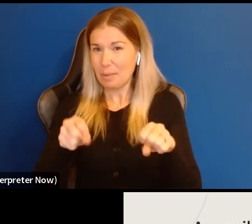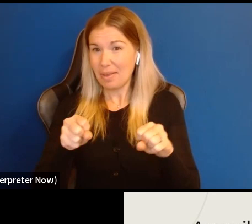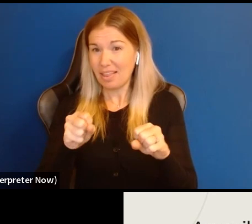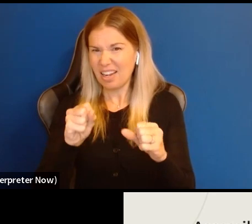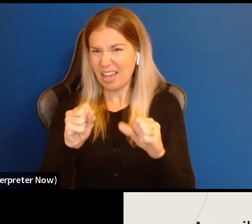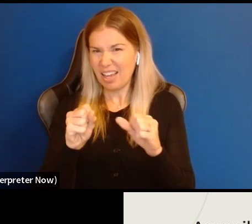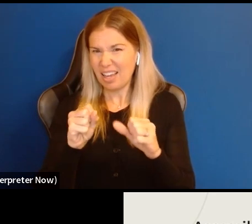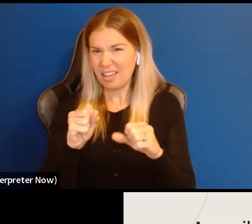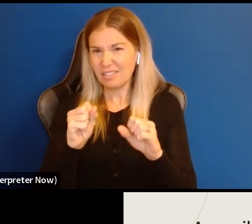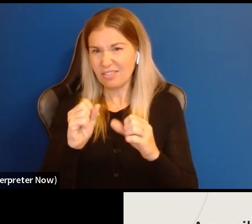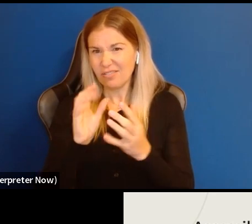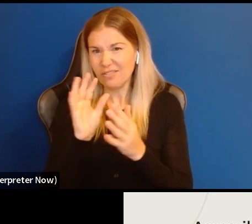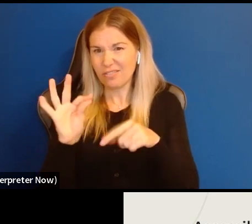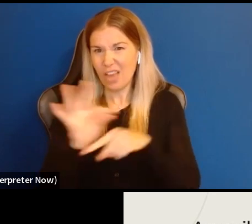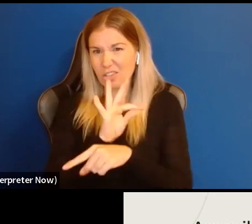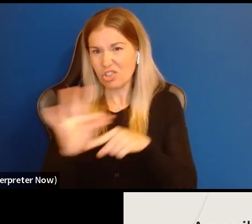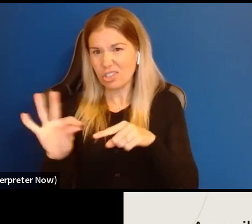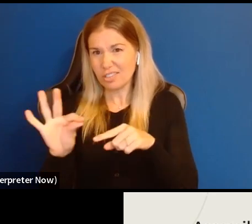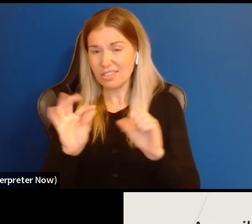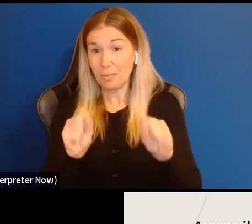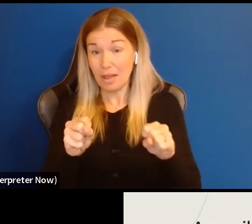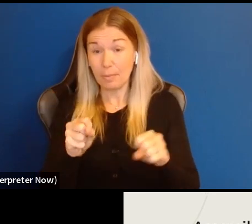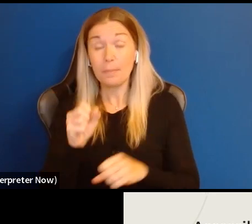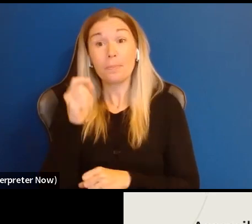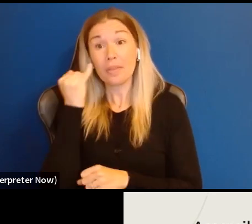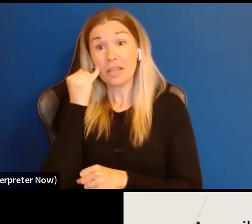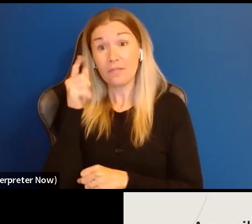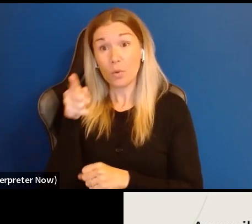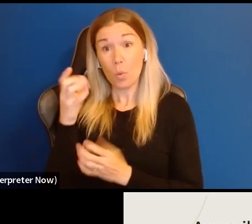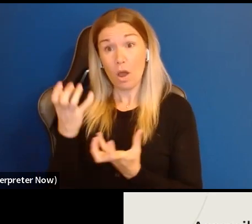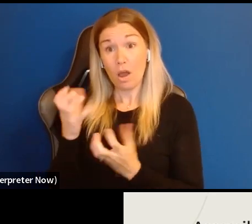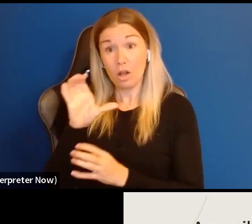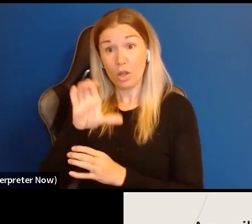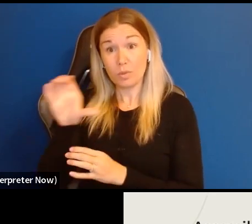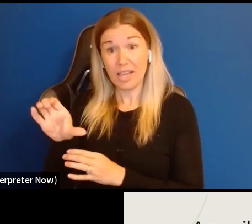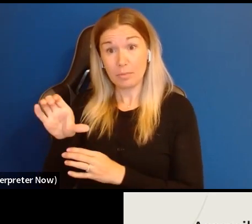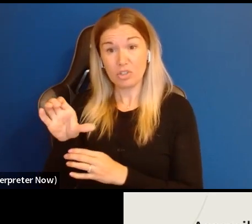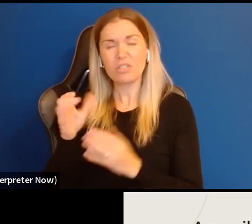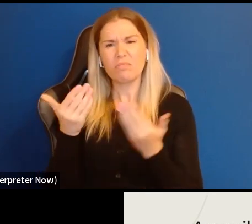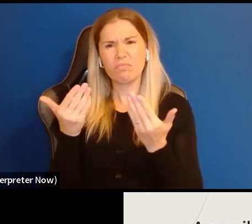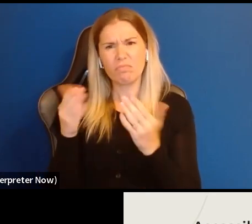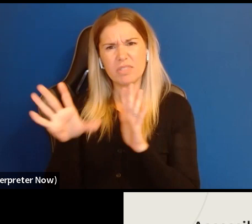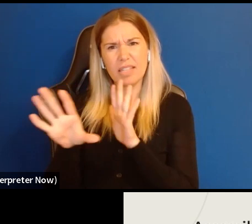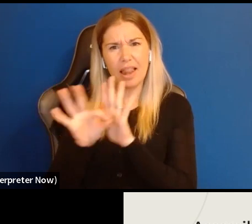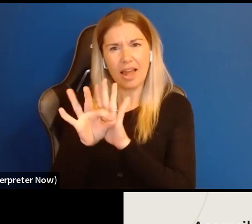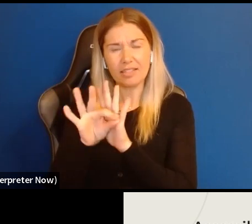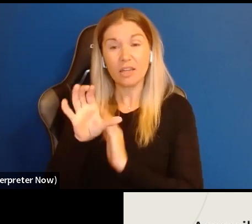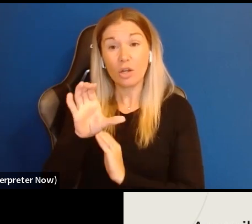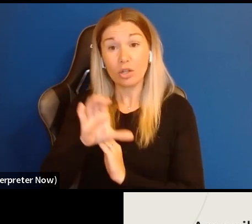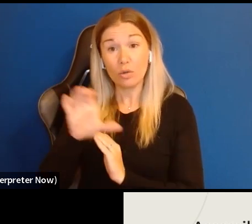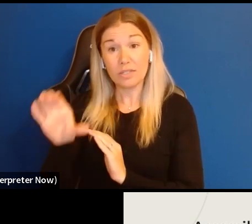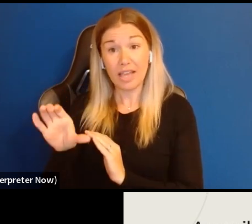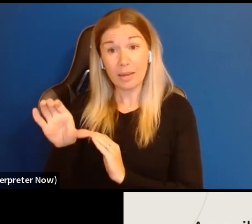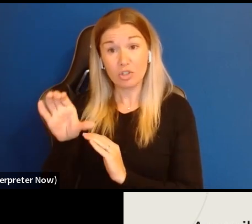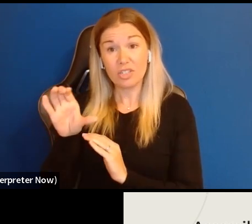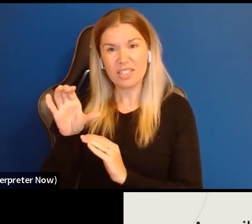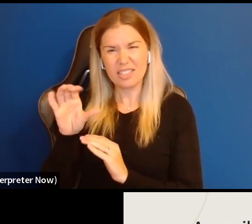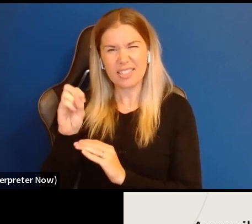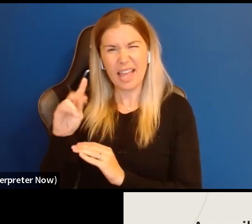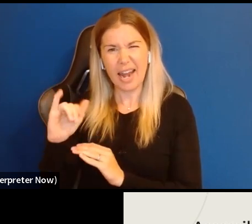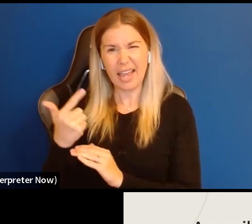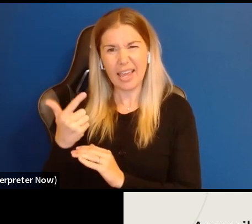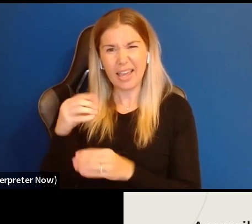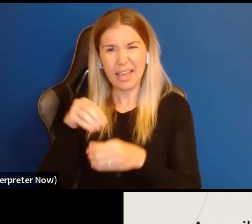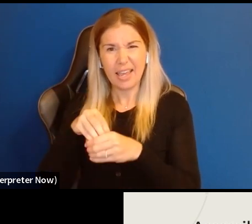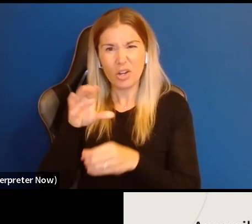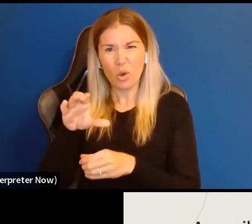To enable captions on your screen, please select the captions setting in your Zoom controls, which are likely